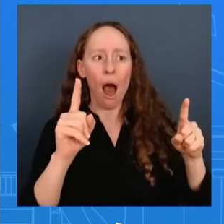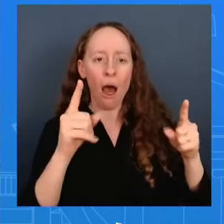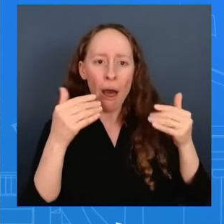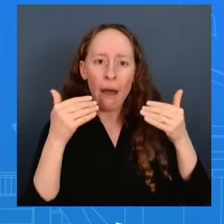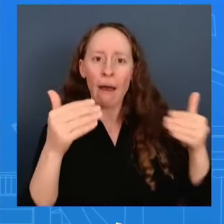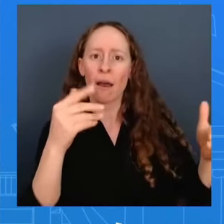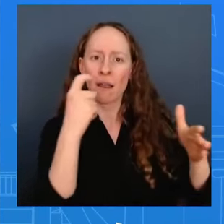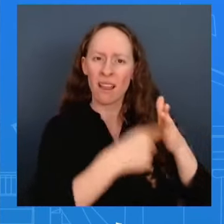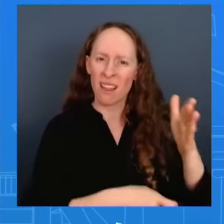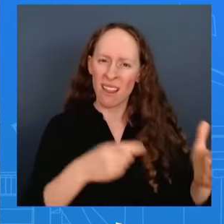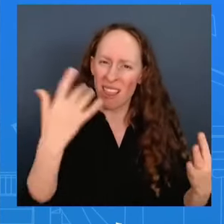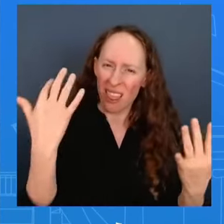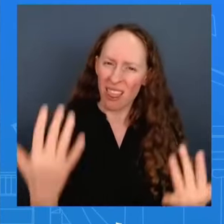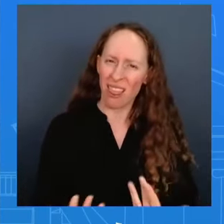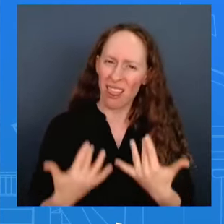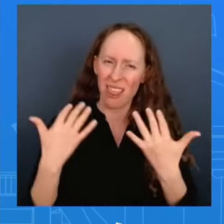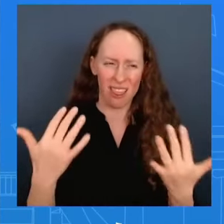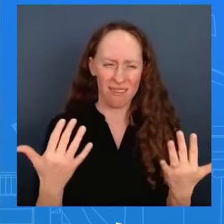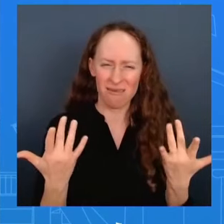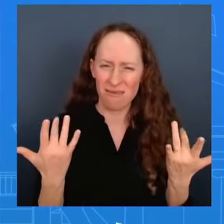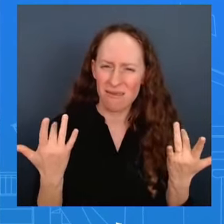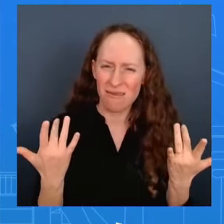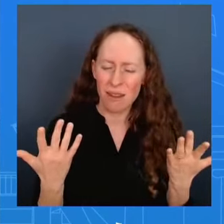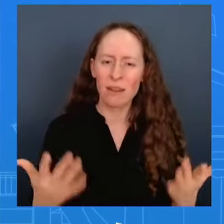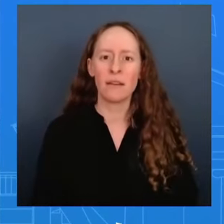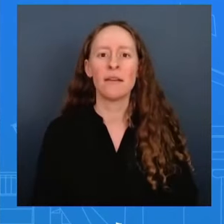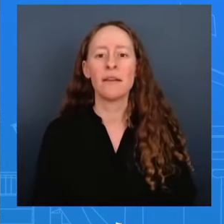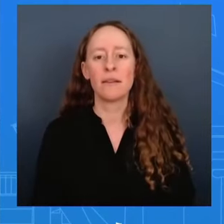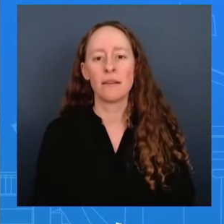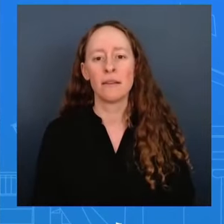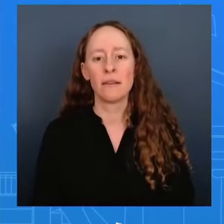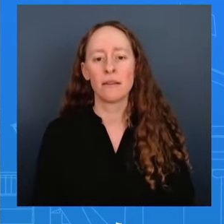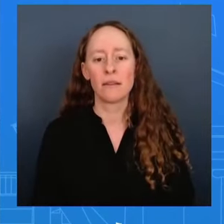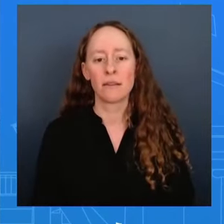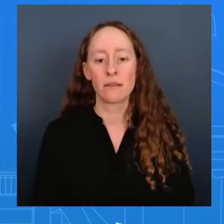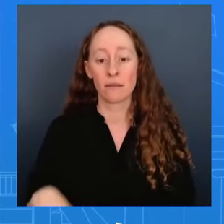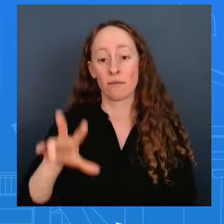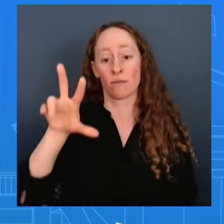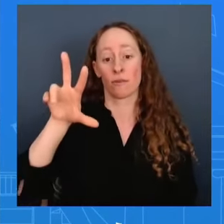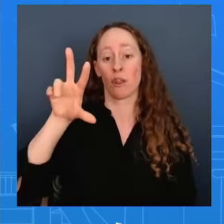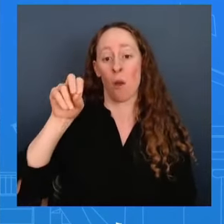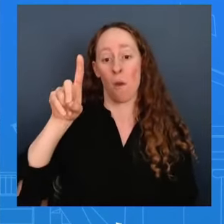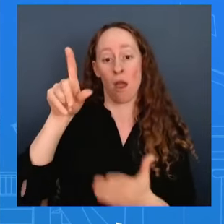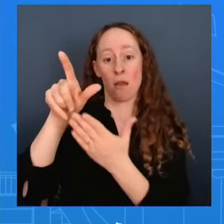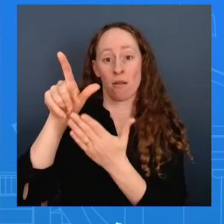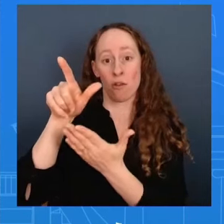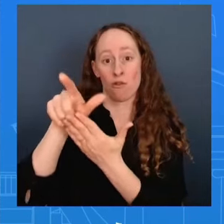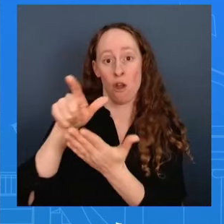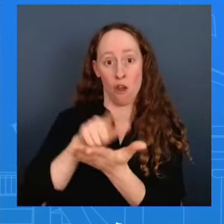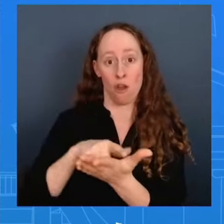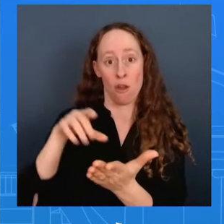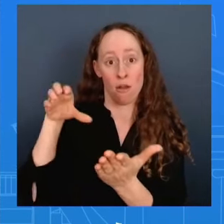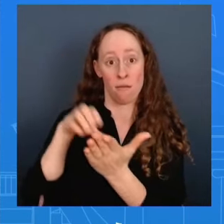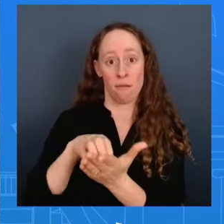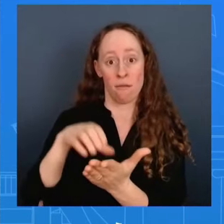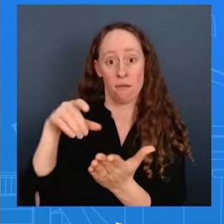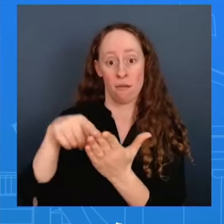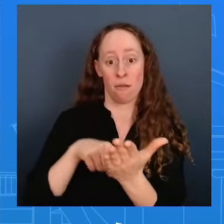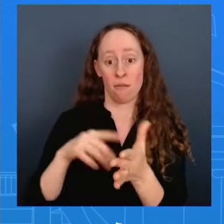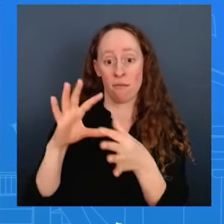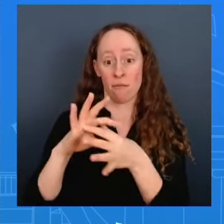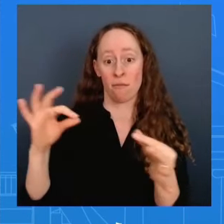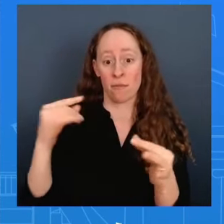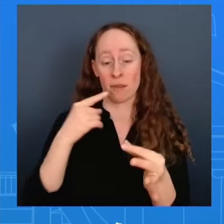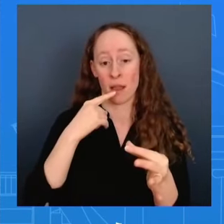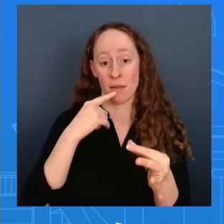under the 301 statute in the fourth year of the tariffs uh if there is a stakeholder that is benefiting from the